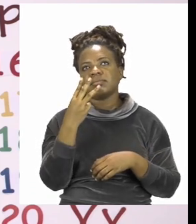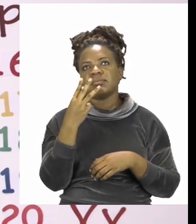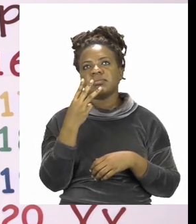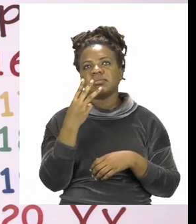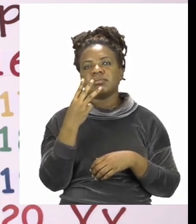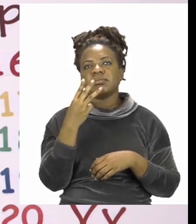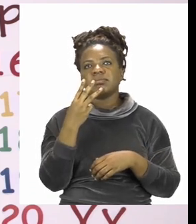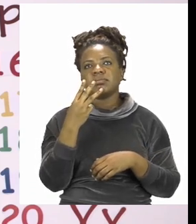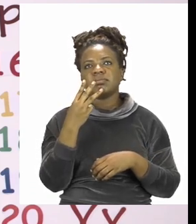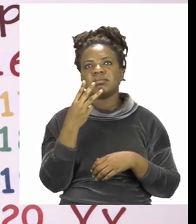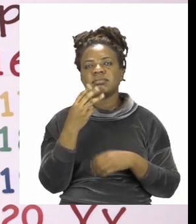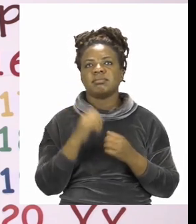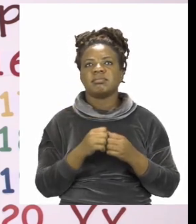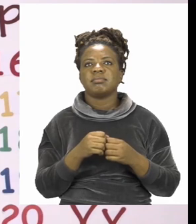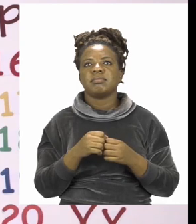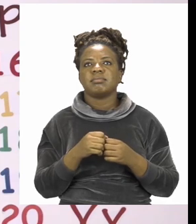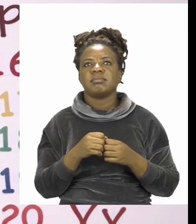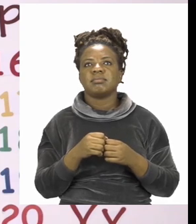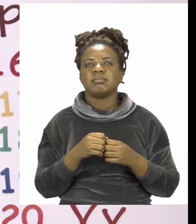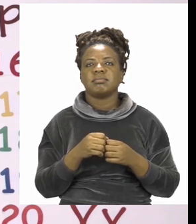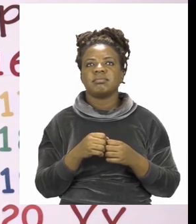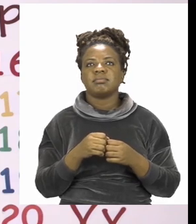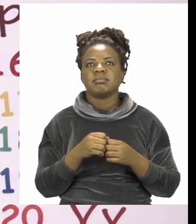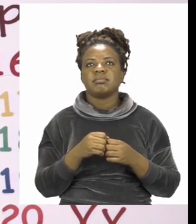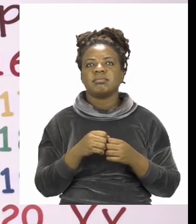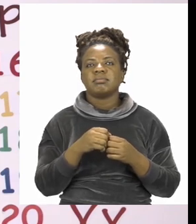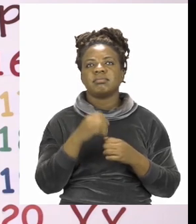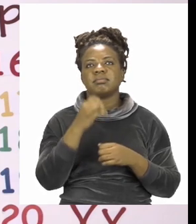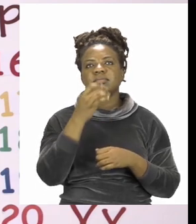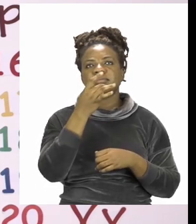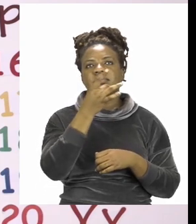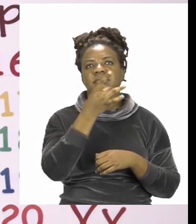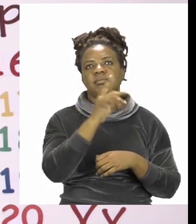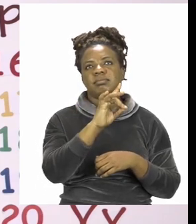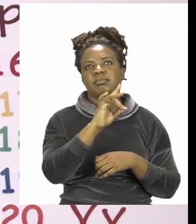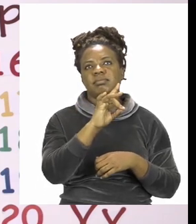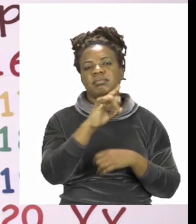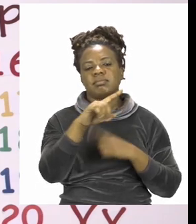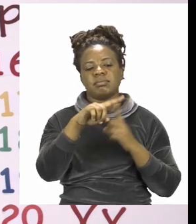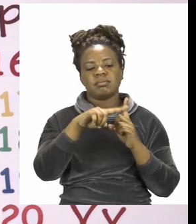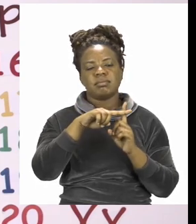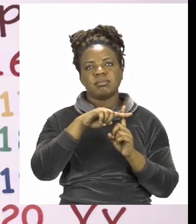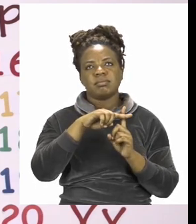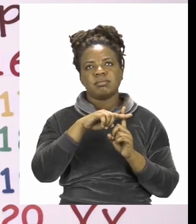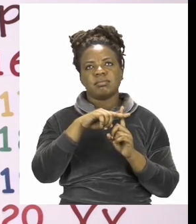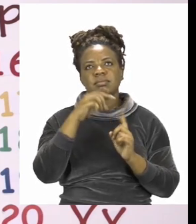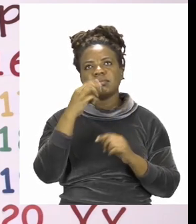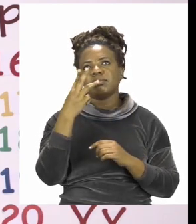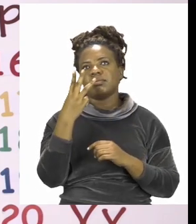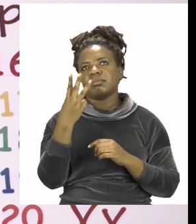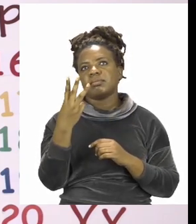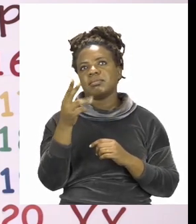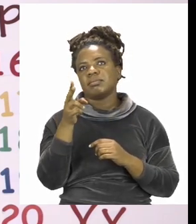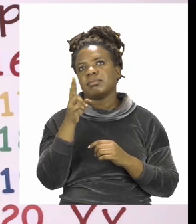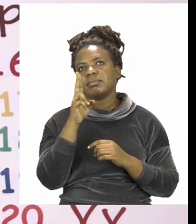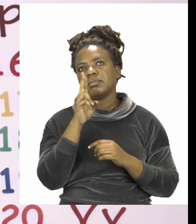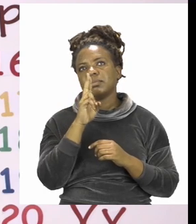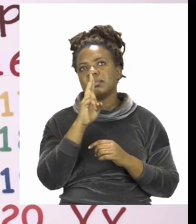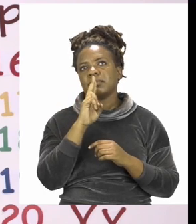Now our sum is complete. It says 8 plus 3